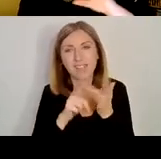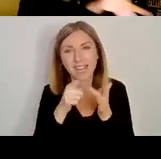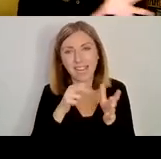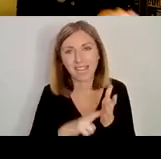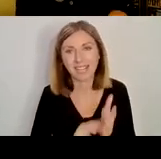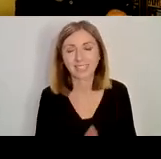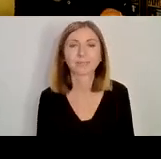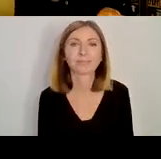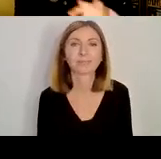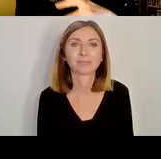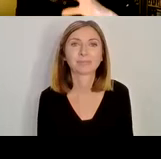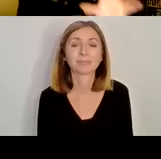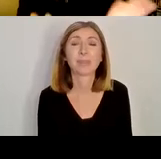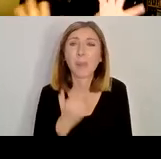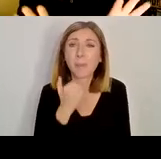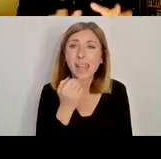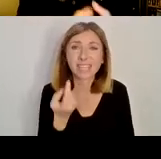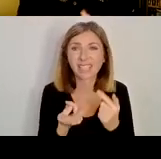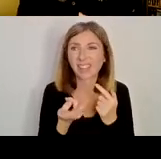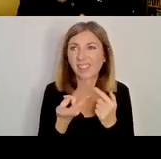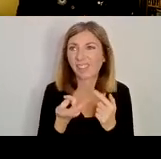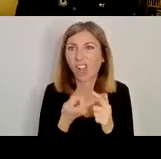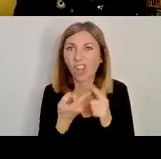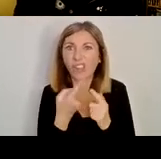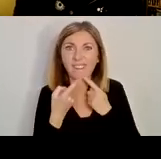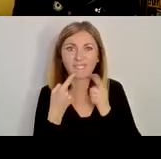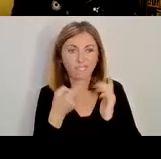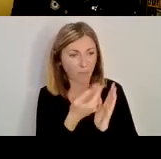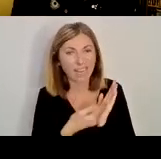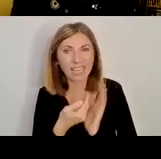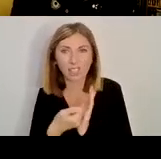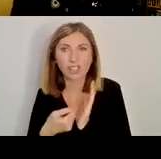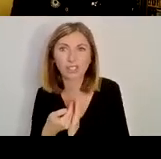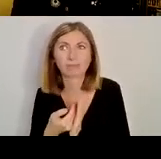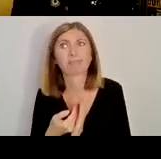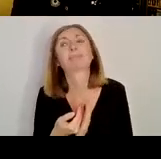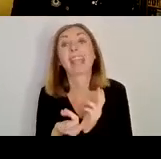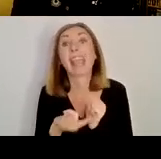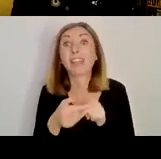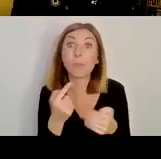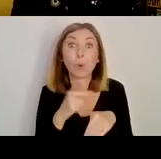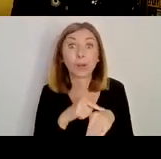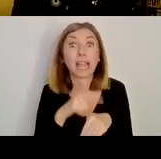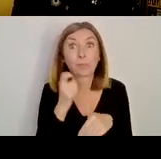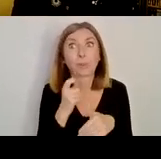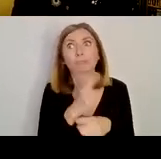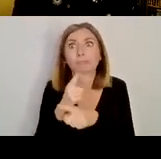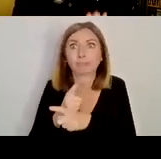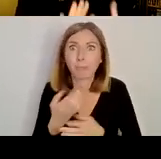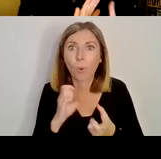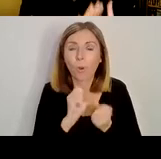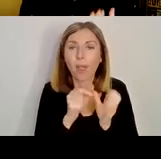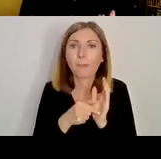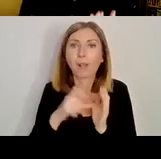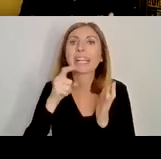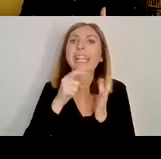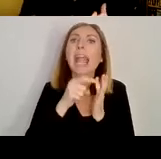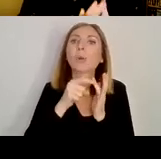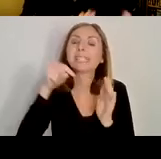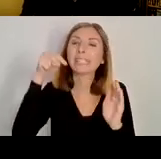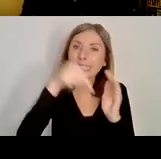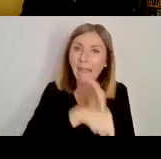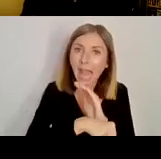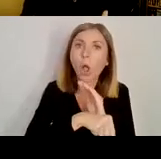lots of other evidence we have, if I had loads more time I would talk a bit more about this, is that, you know, Down is very much a centre